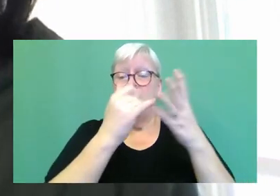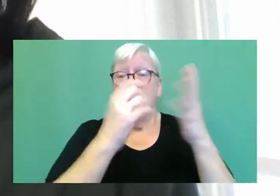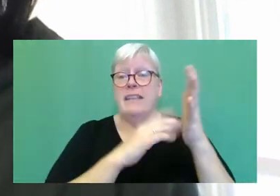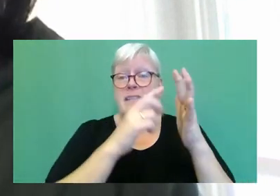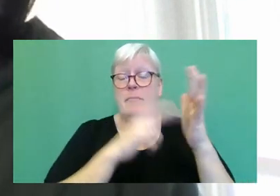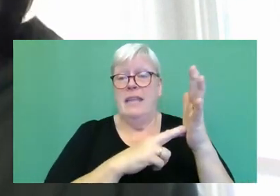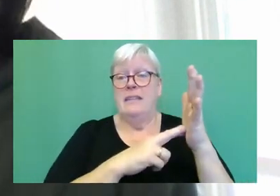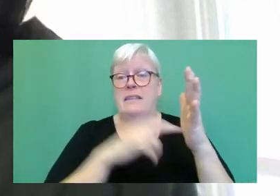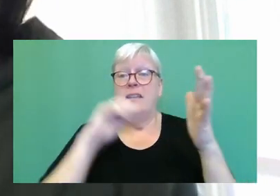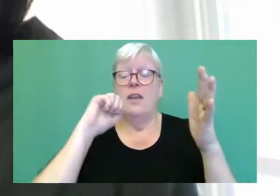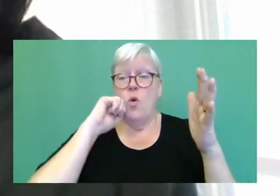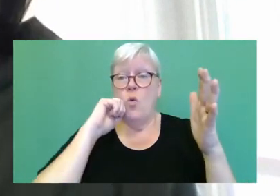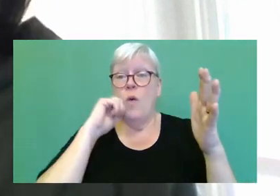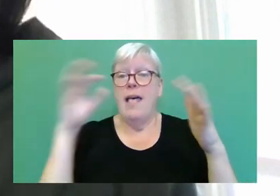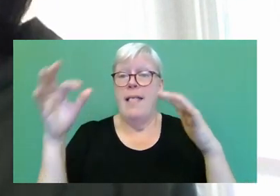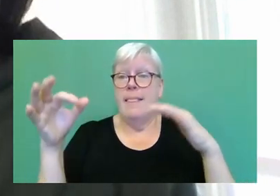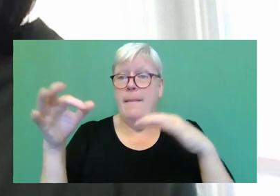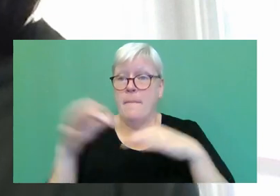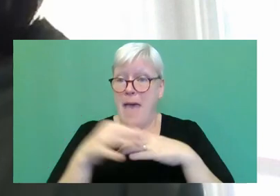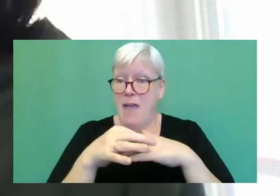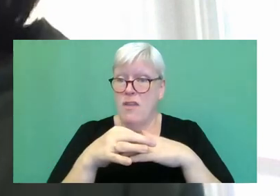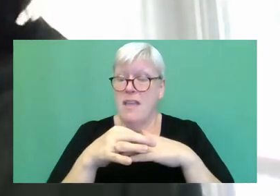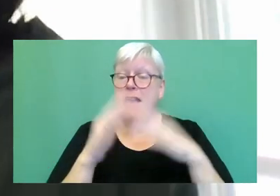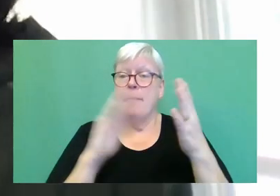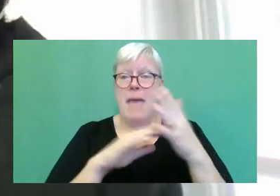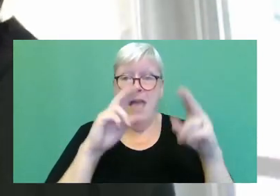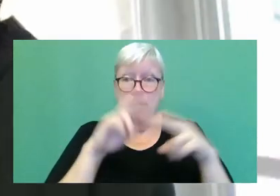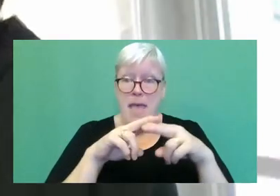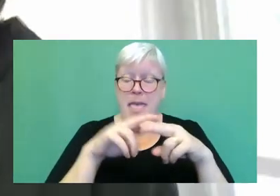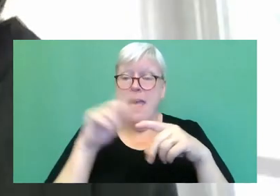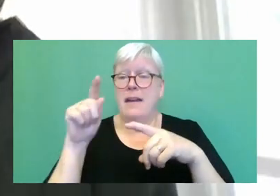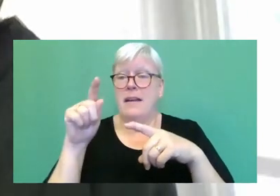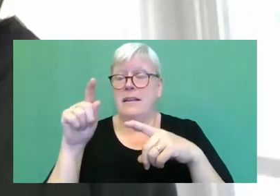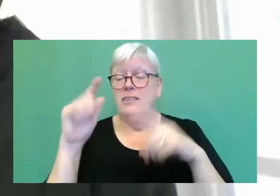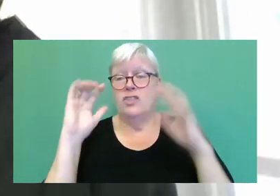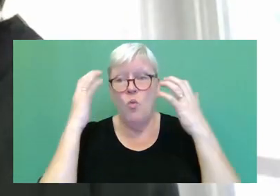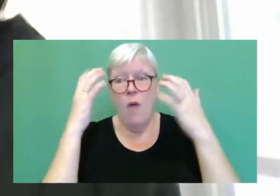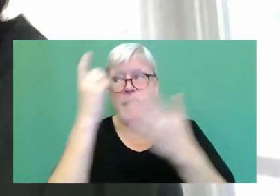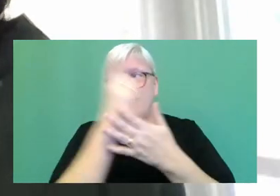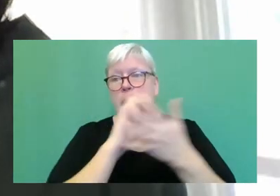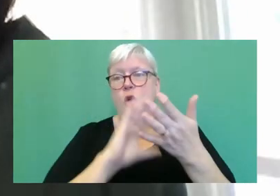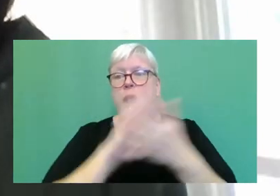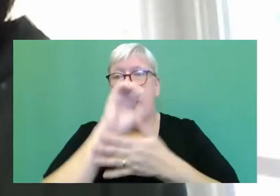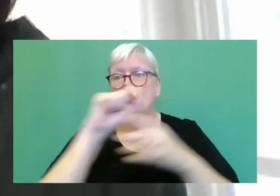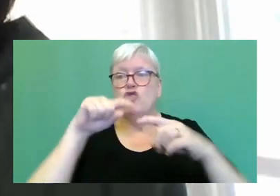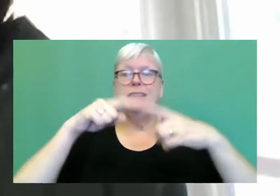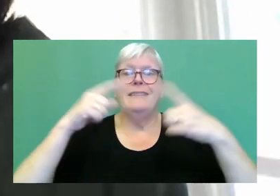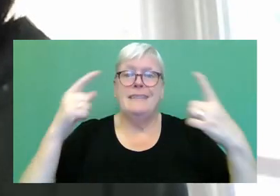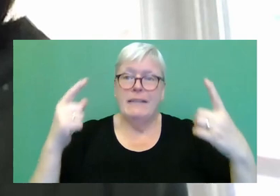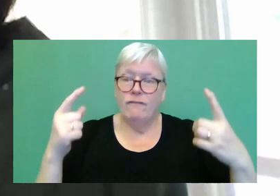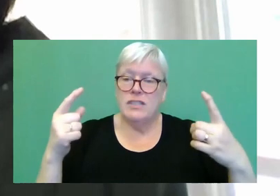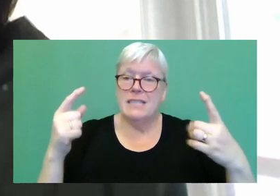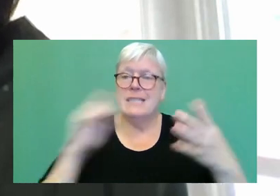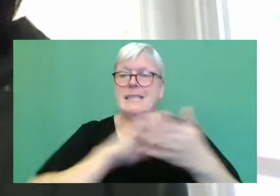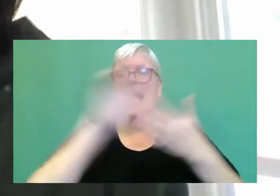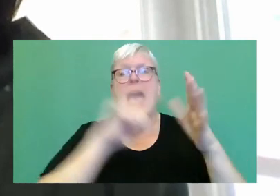embark on this journey with her parents, she's, she's worried about the cultural differences. Is Harriet going to